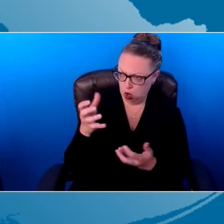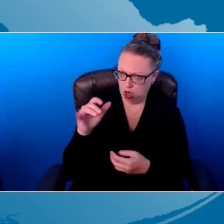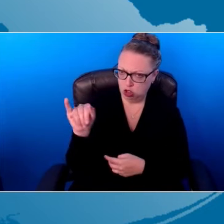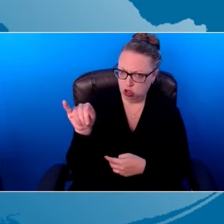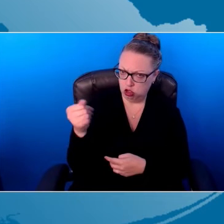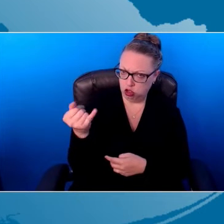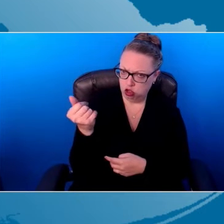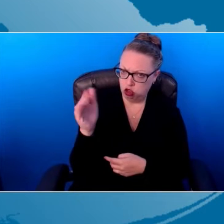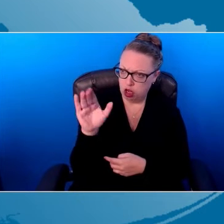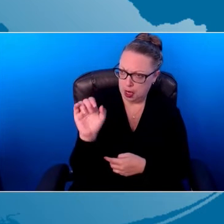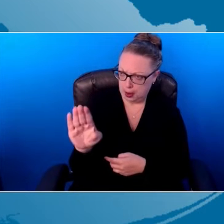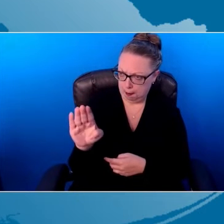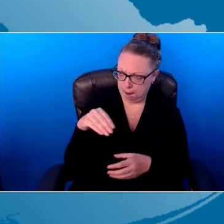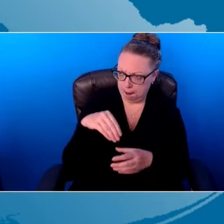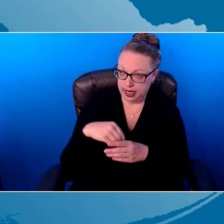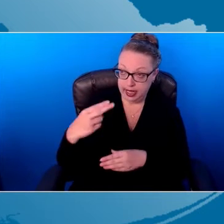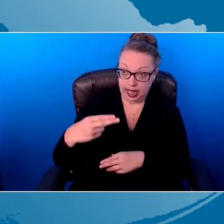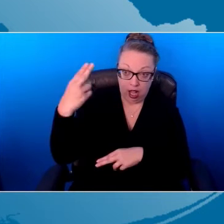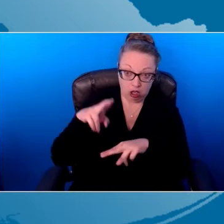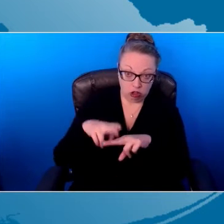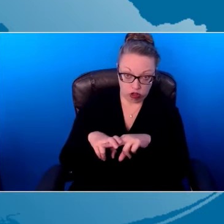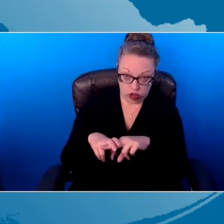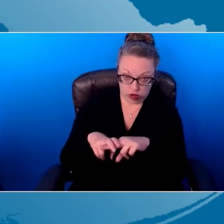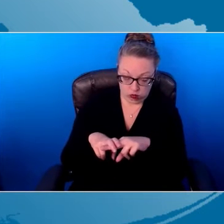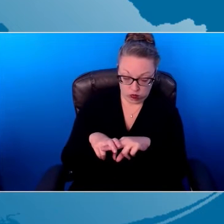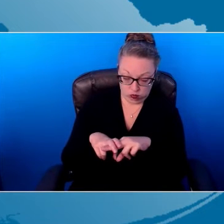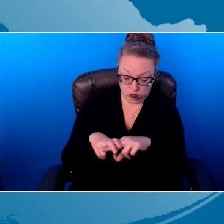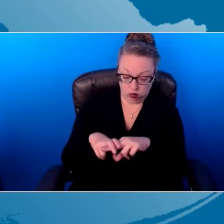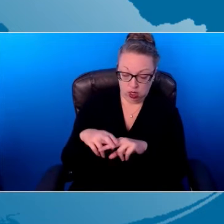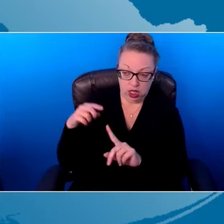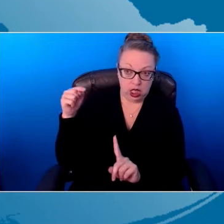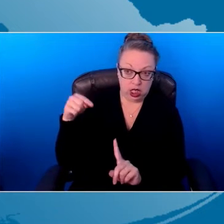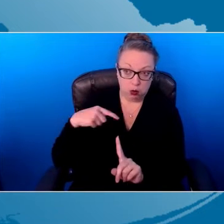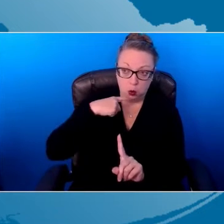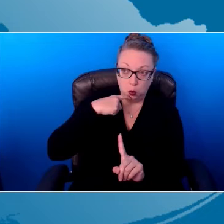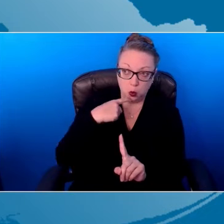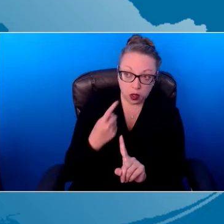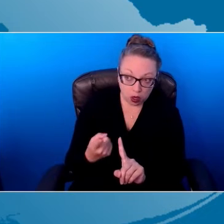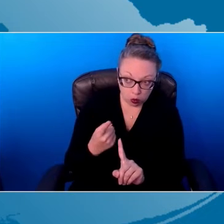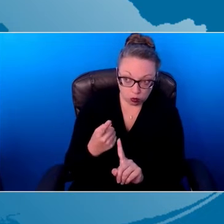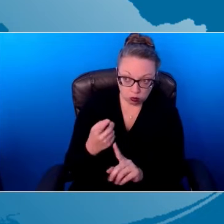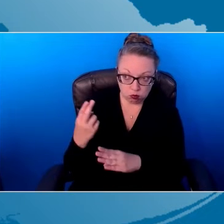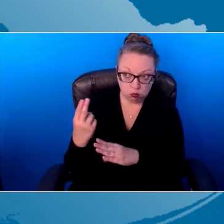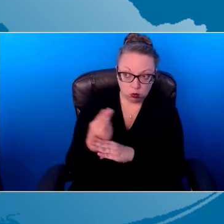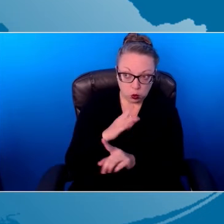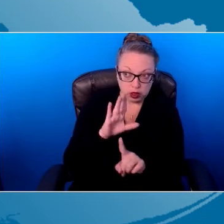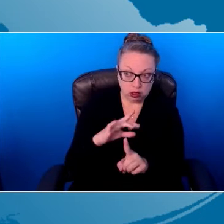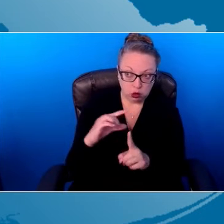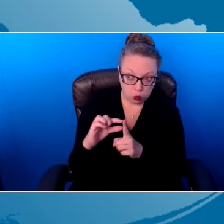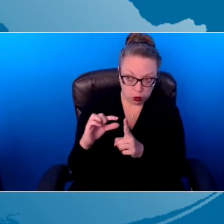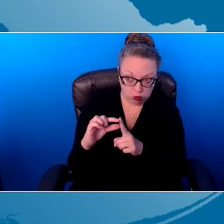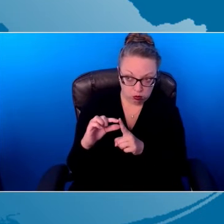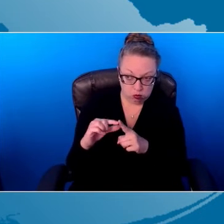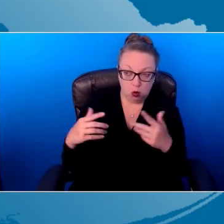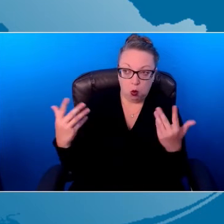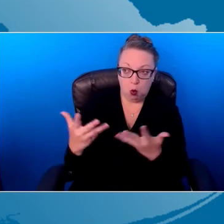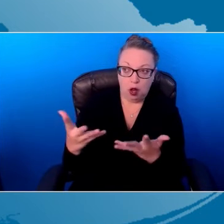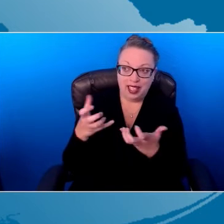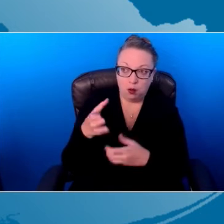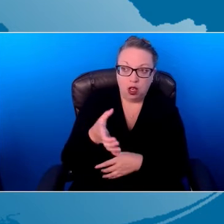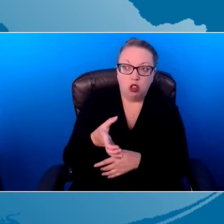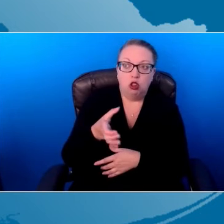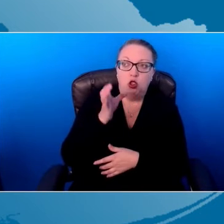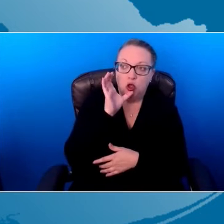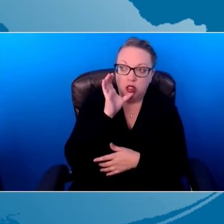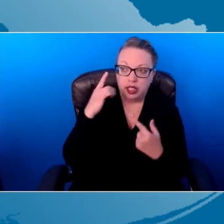the high chair, and he was going to tell you, using his words, what it is that he wanted to drink at meal time.